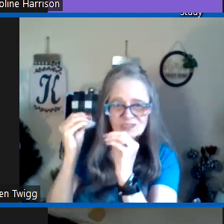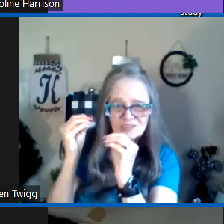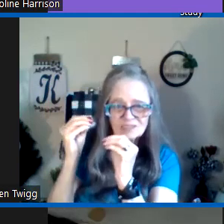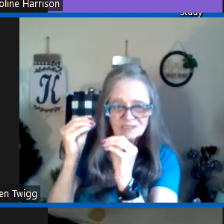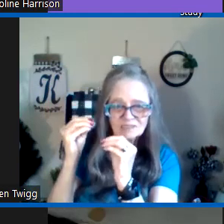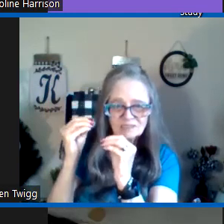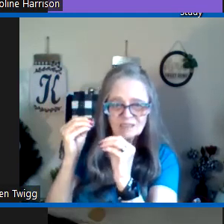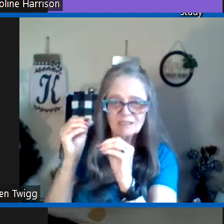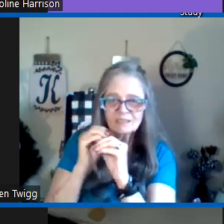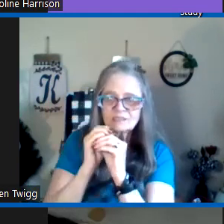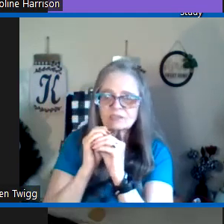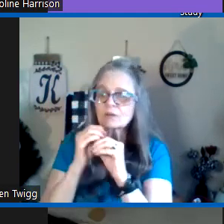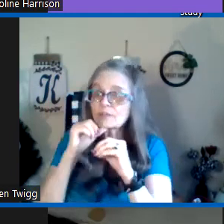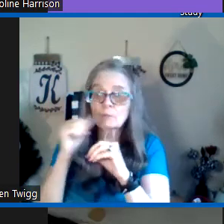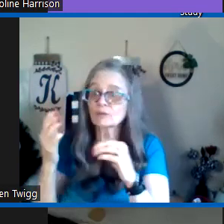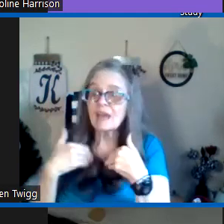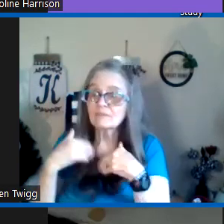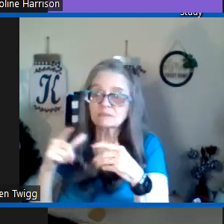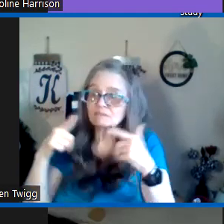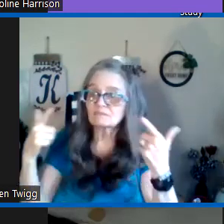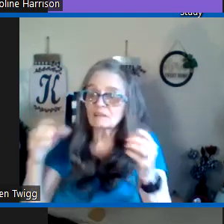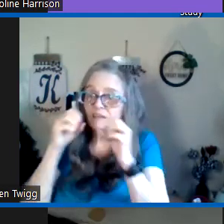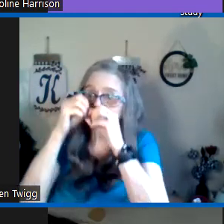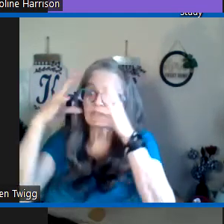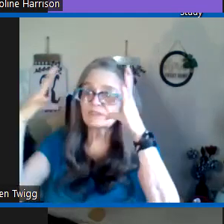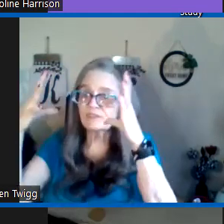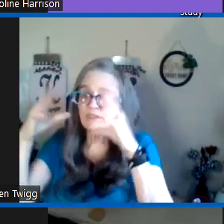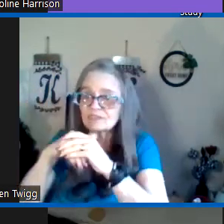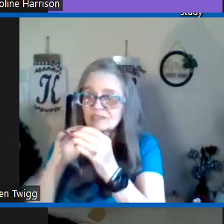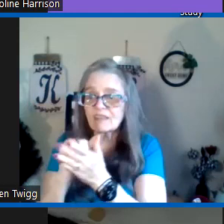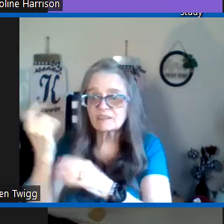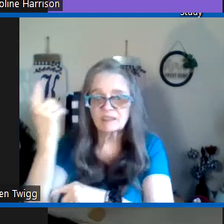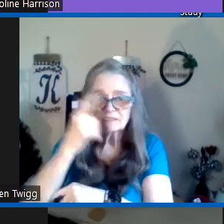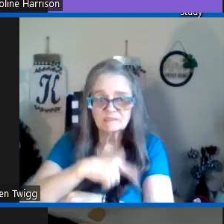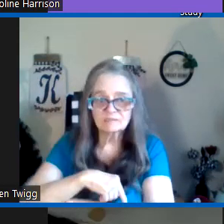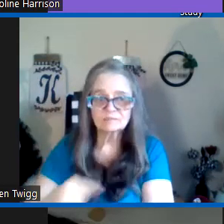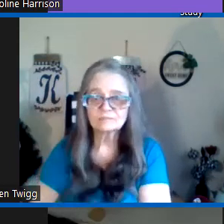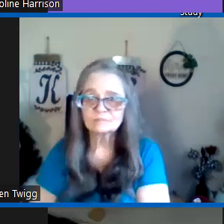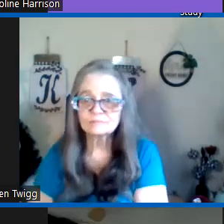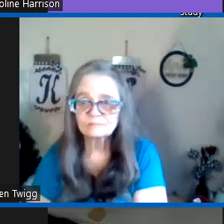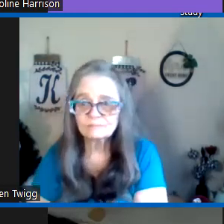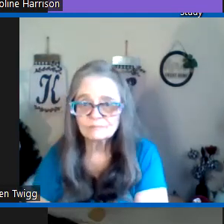the teachings so they weren't having a lot of visions in that day